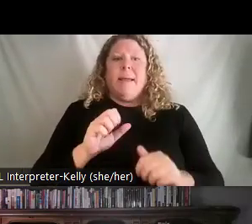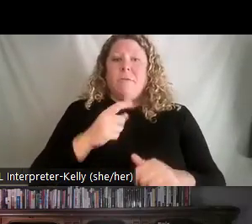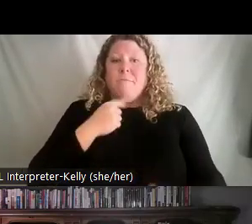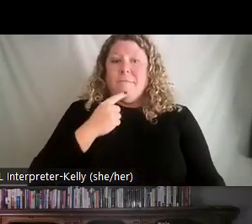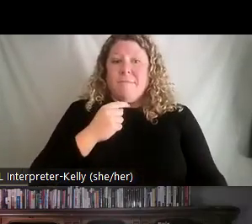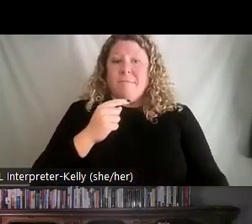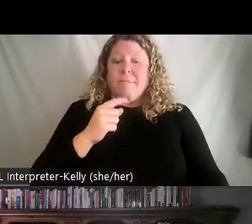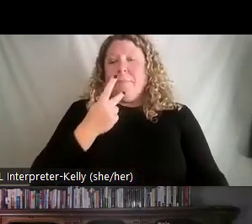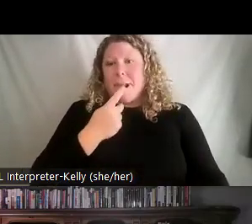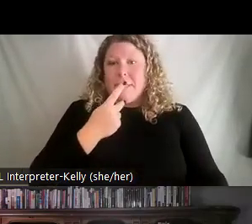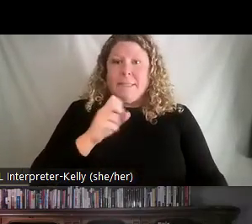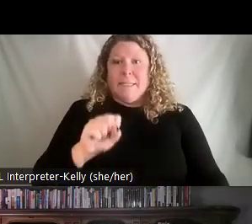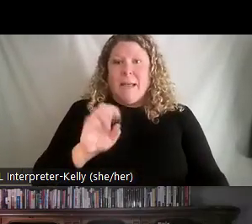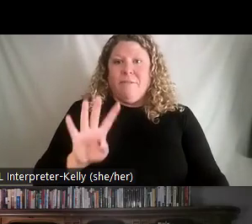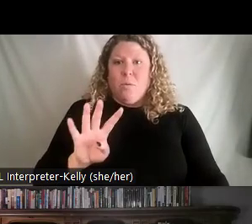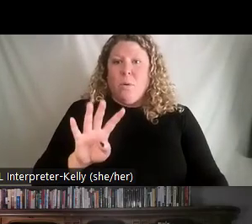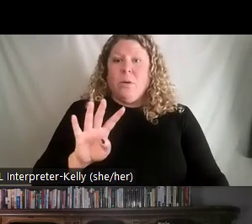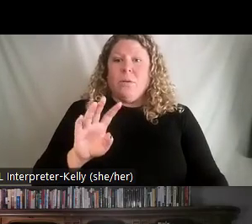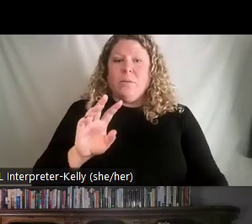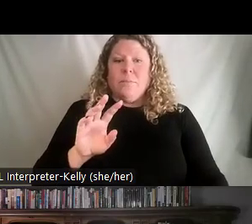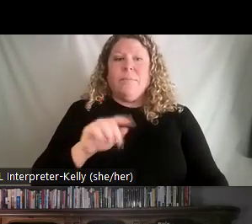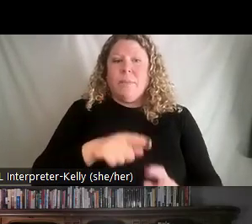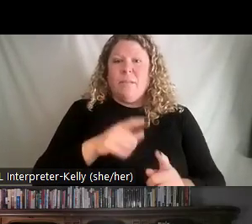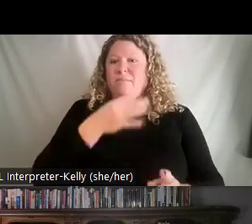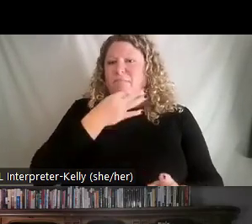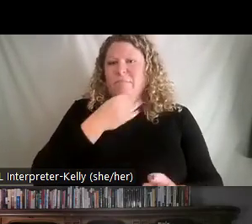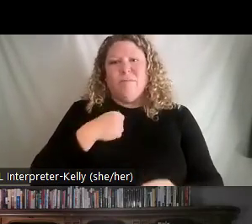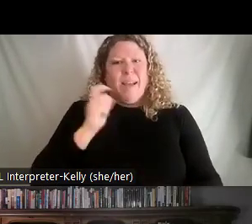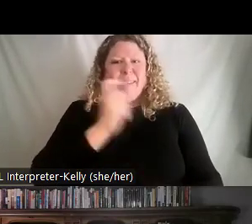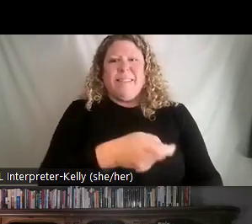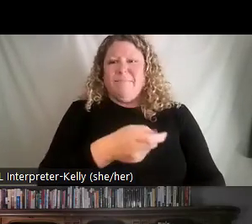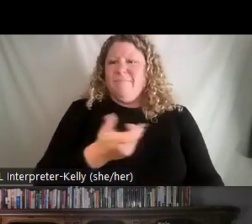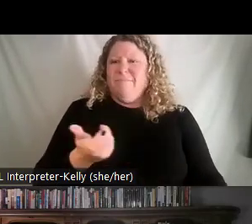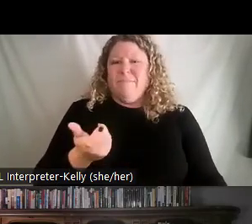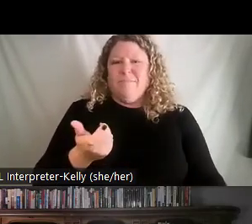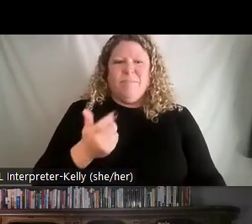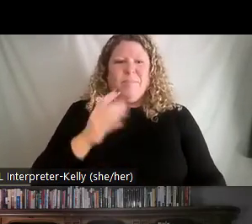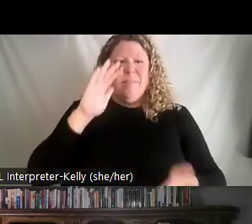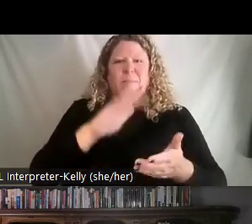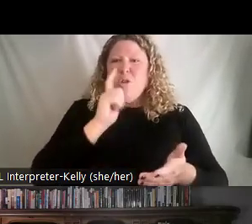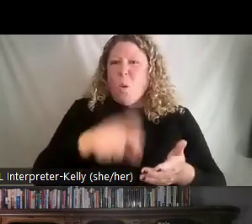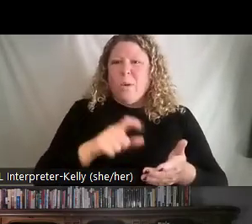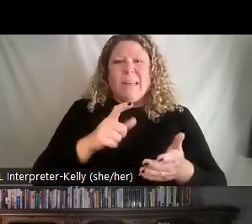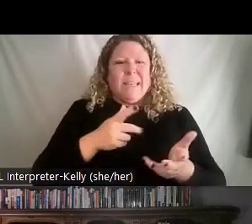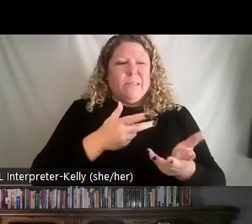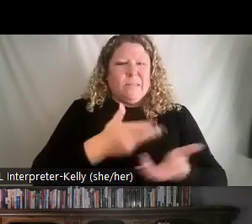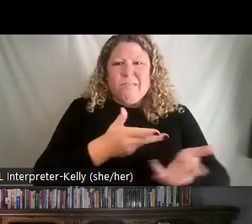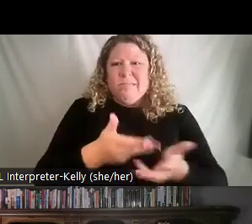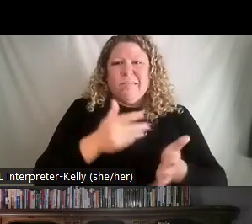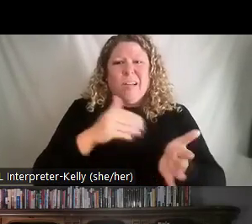where you're delegating it to them. They're subject matter experts. So, it's both low task and low relationship. And you're